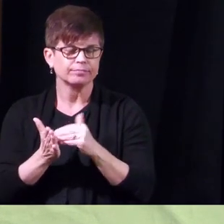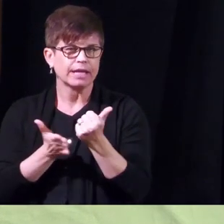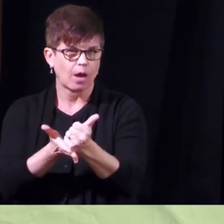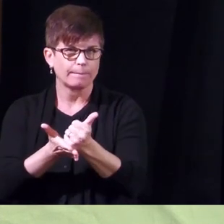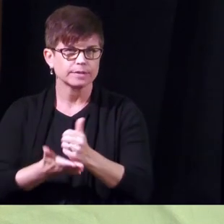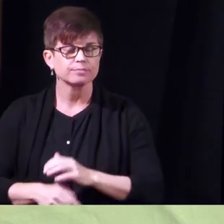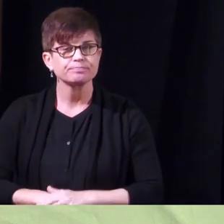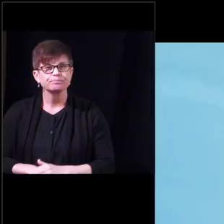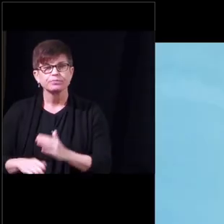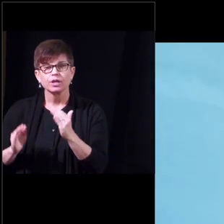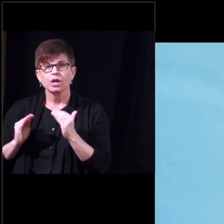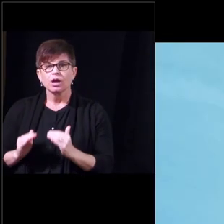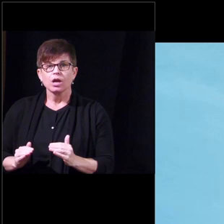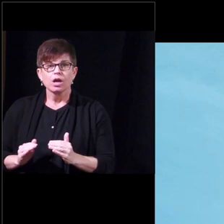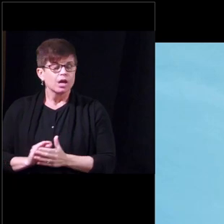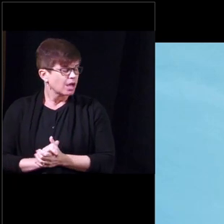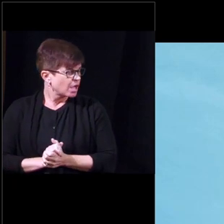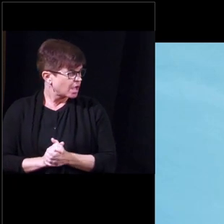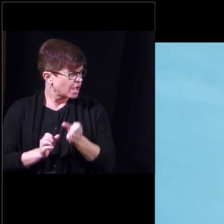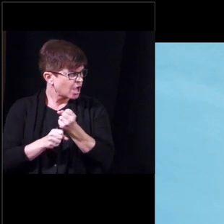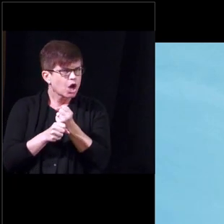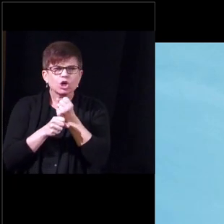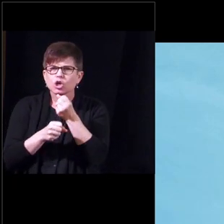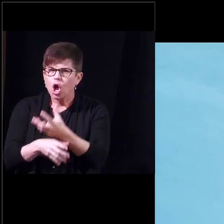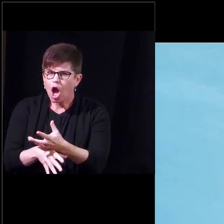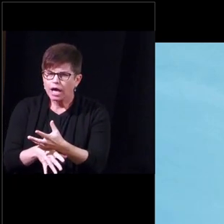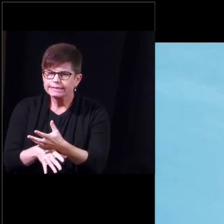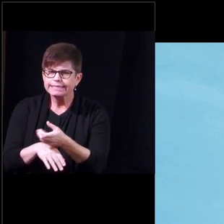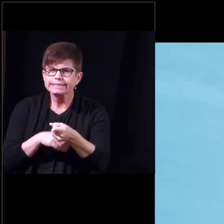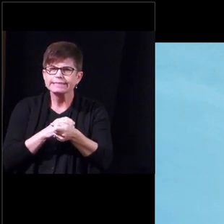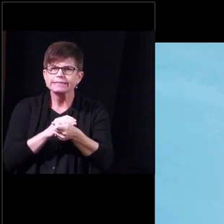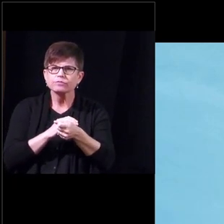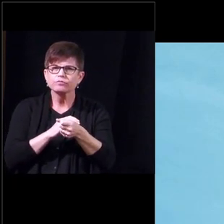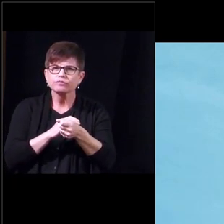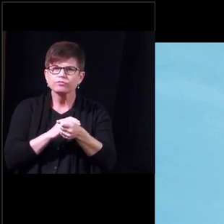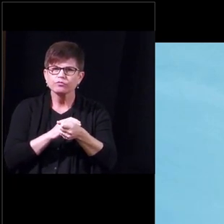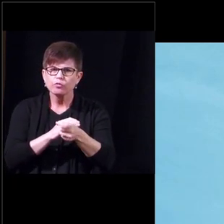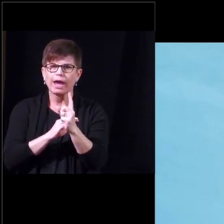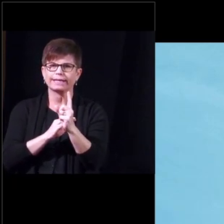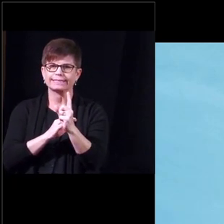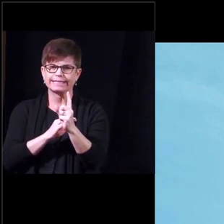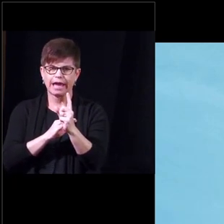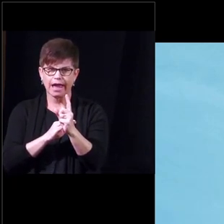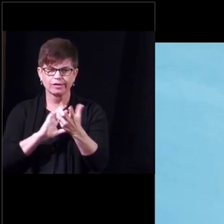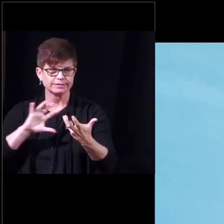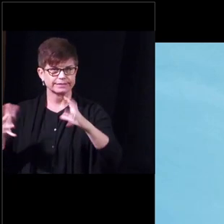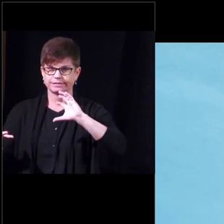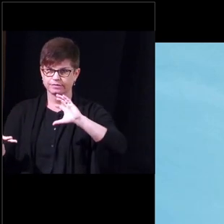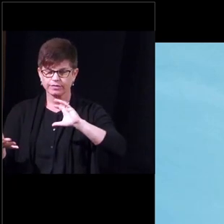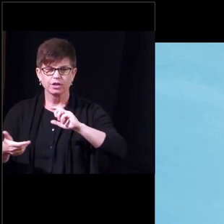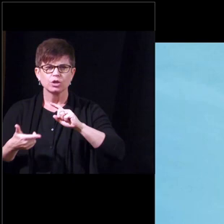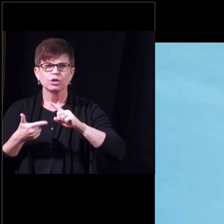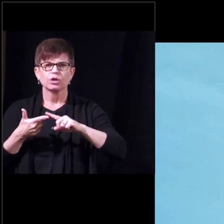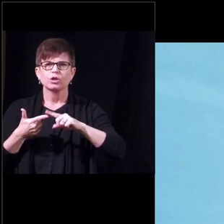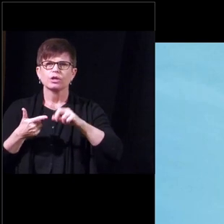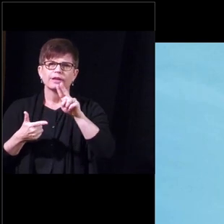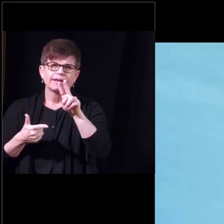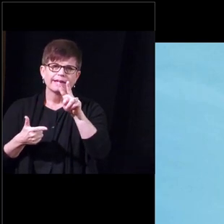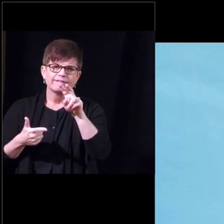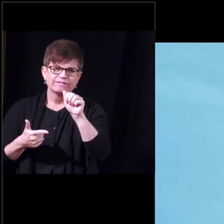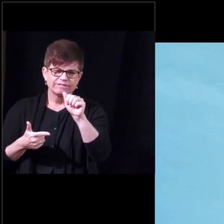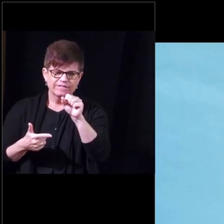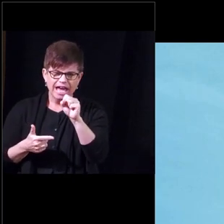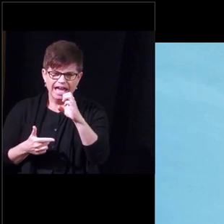so in terms of causes of erectile dysfunction there's psychogenic neurogenic hormonal vasculogenic